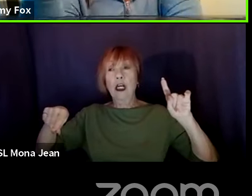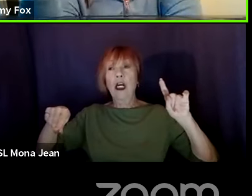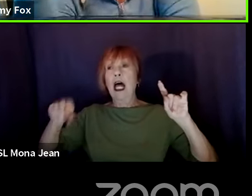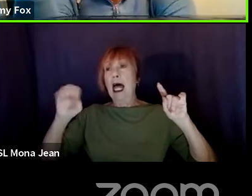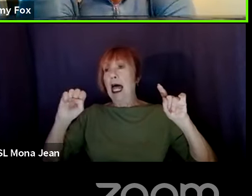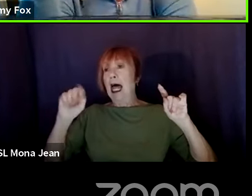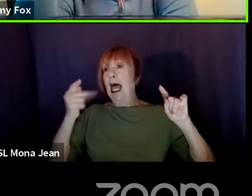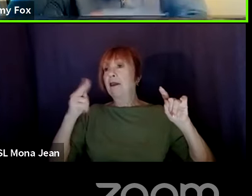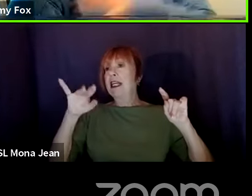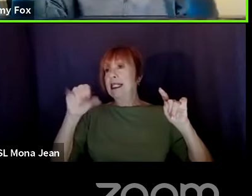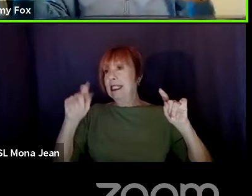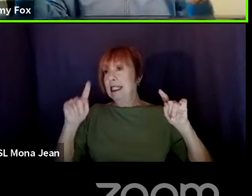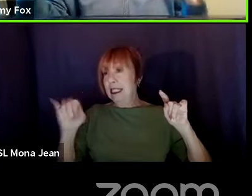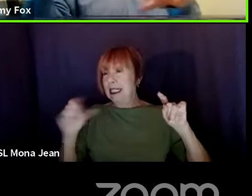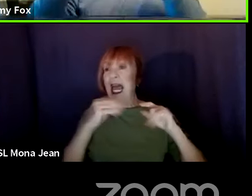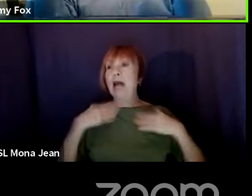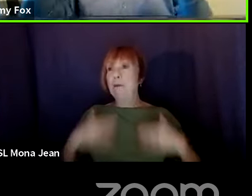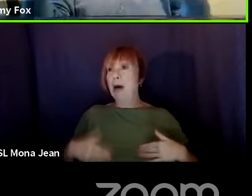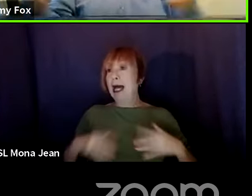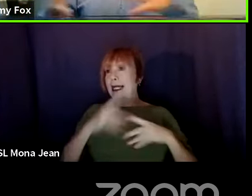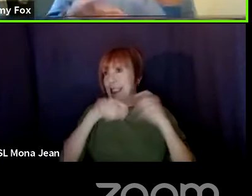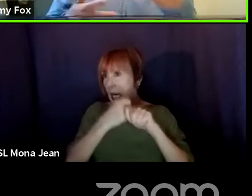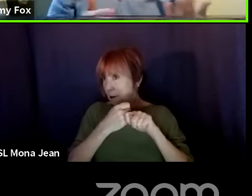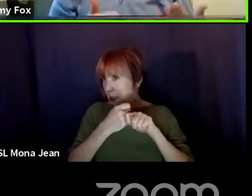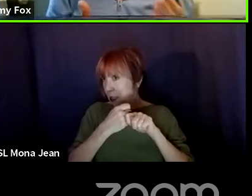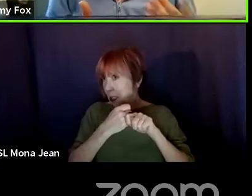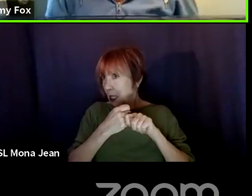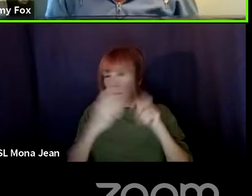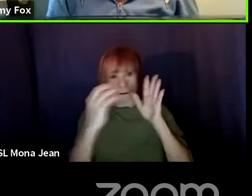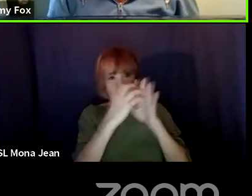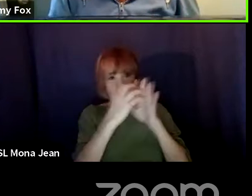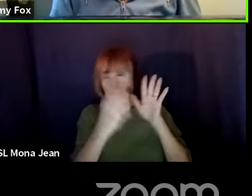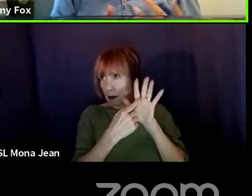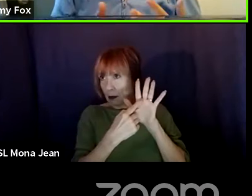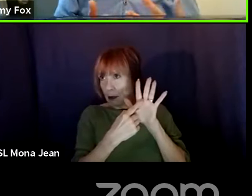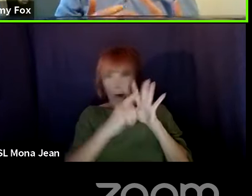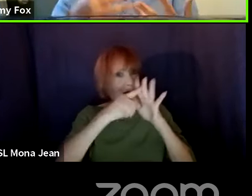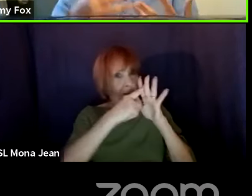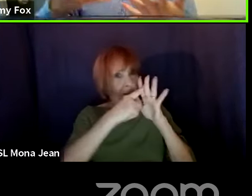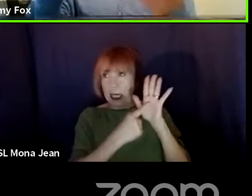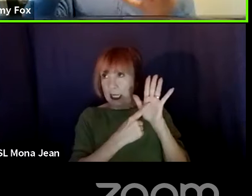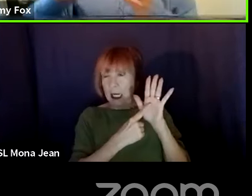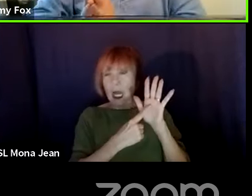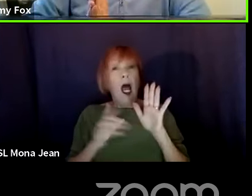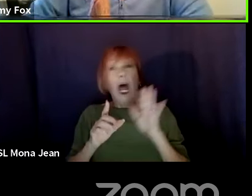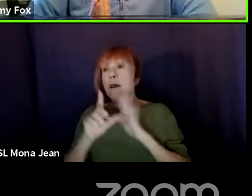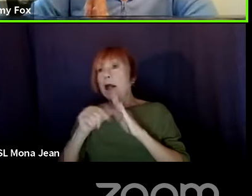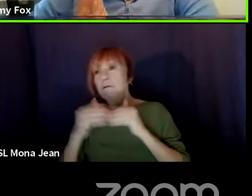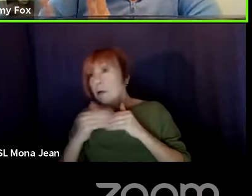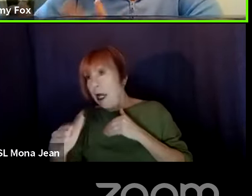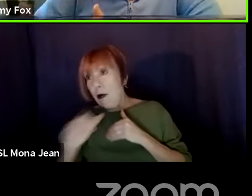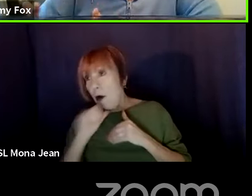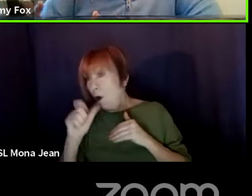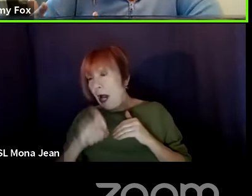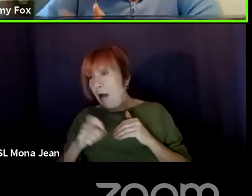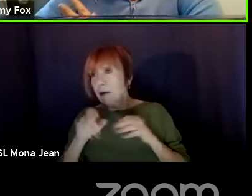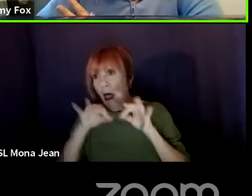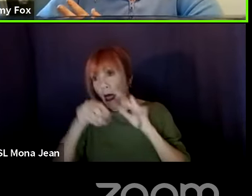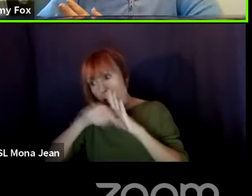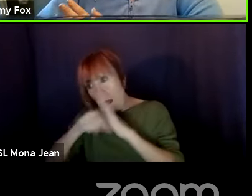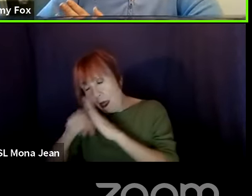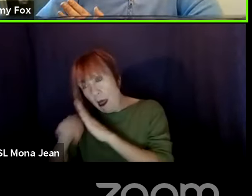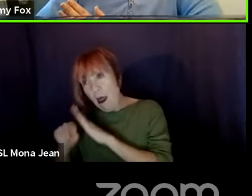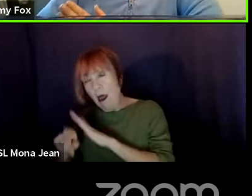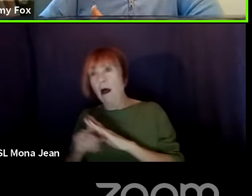ethnicities and body types. You know, I might say that. And then from that point on, I don't have to specify, or I might put a note that says like for this particular